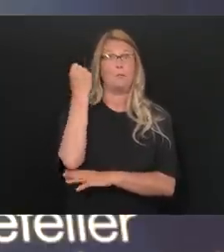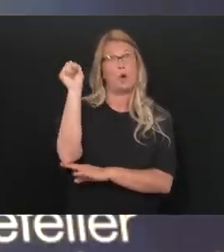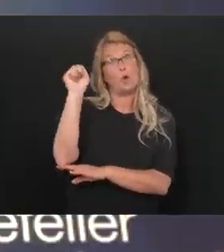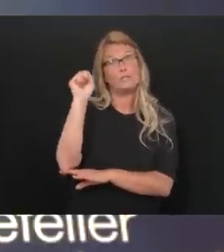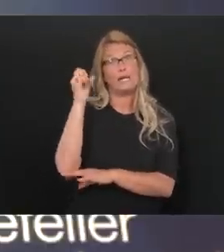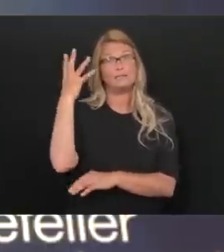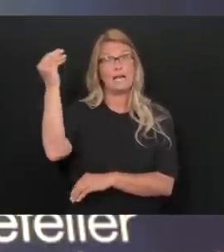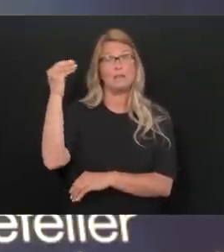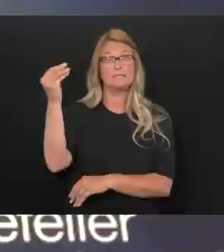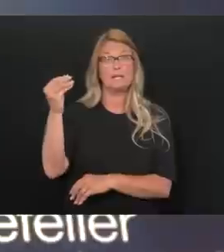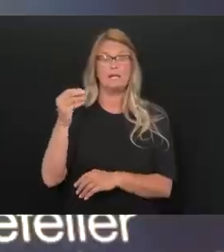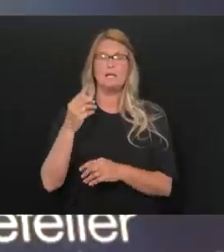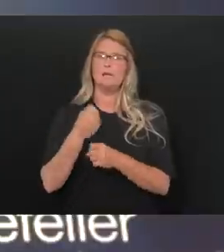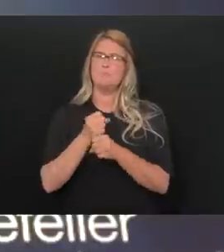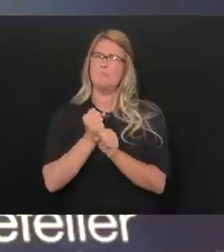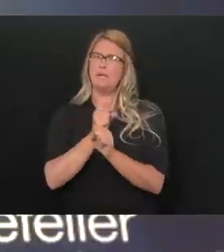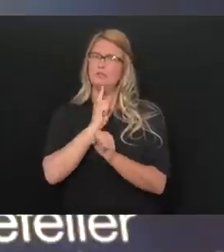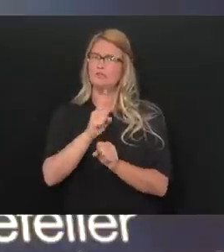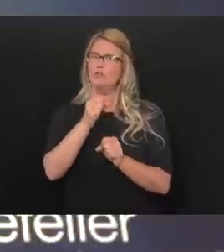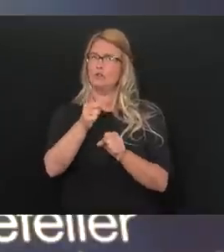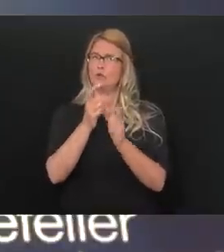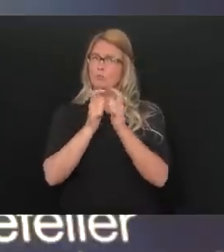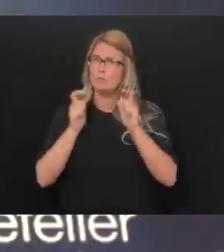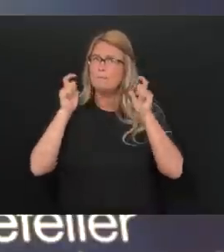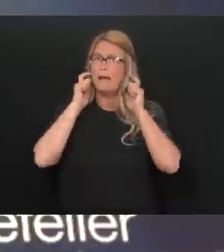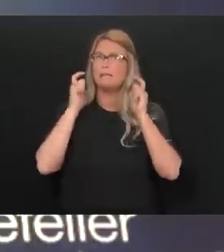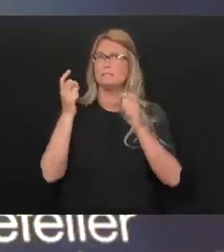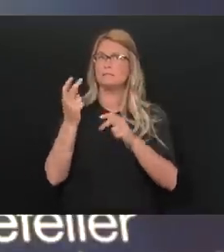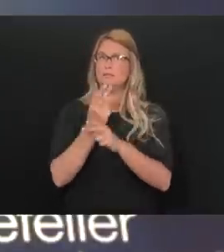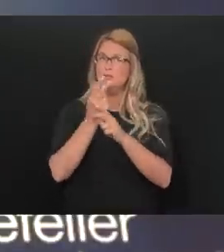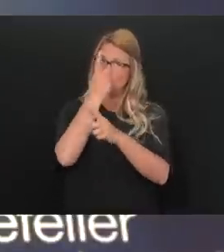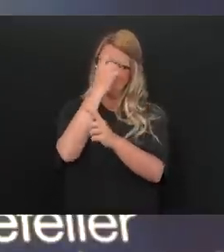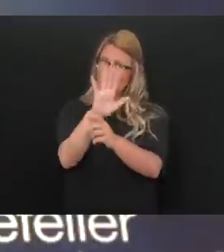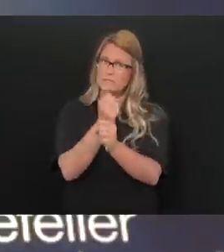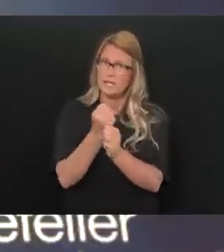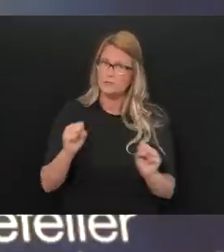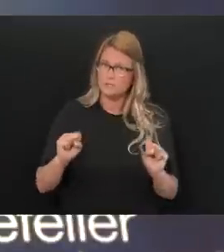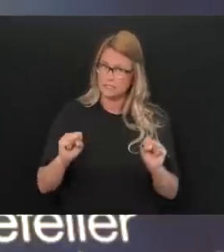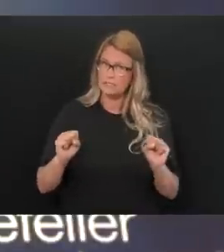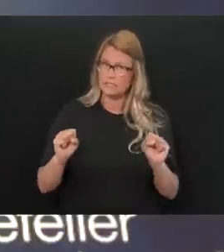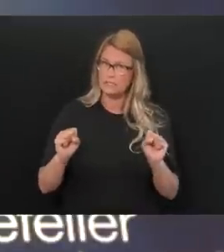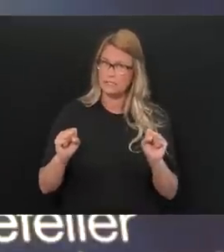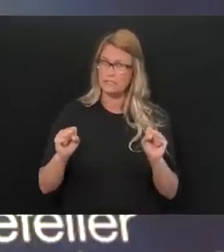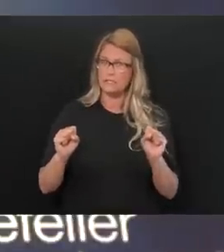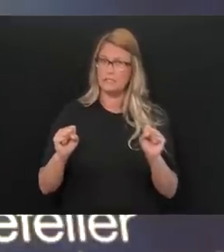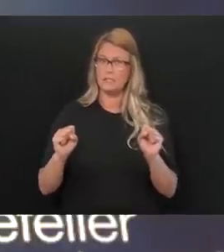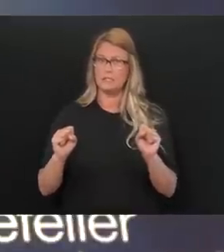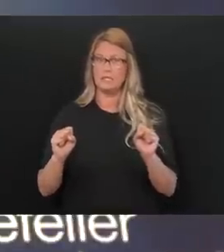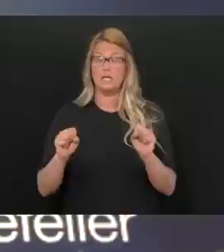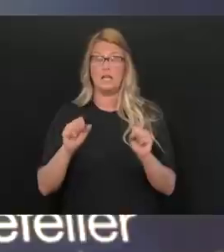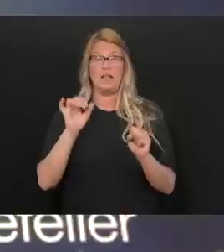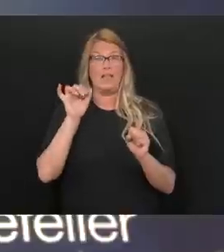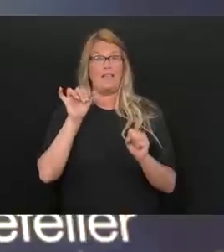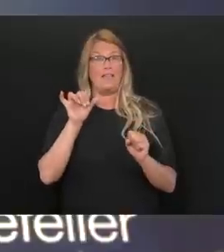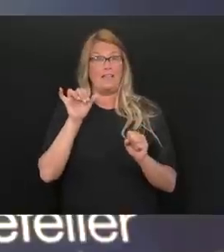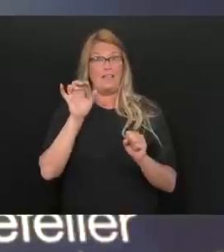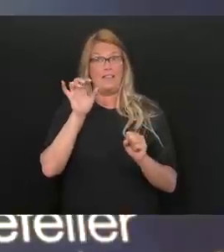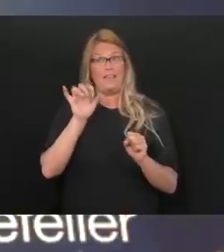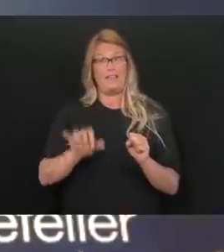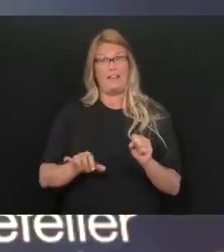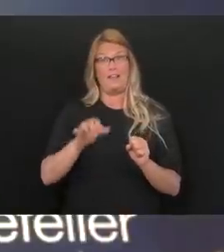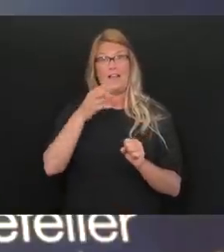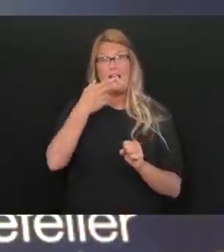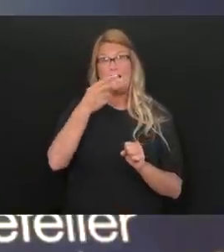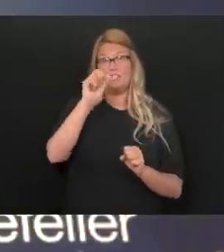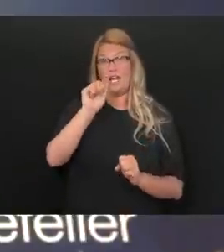you are similarly protecting yourself. Remember the, um, root word of health is HAL, H